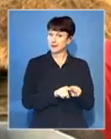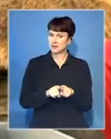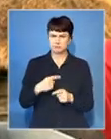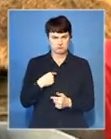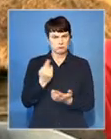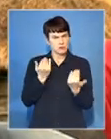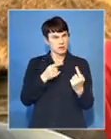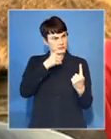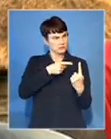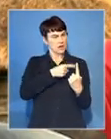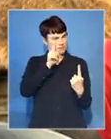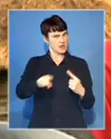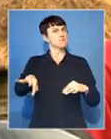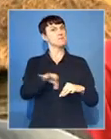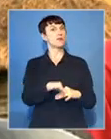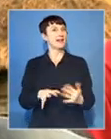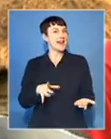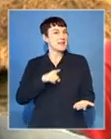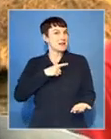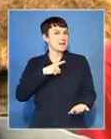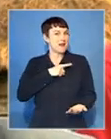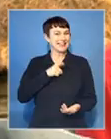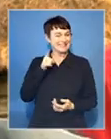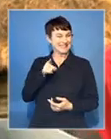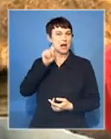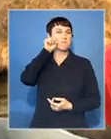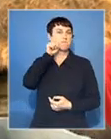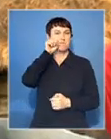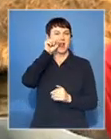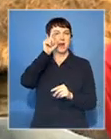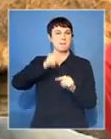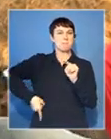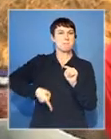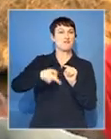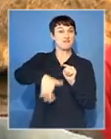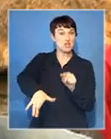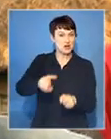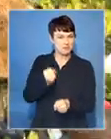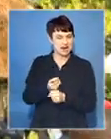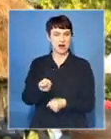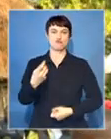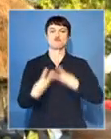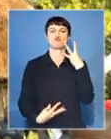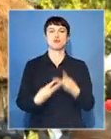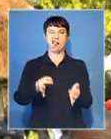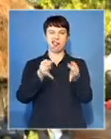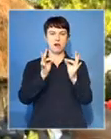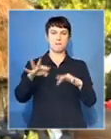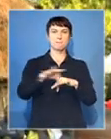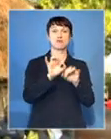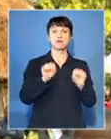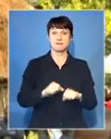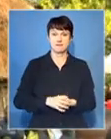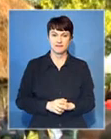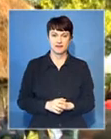expect him to marry. And that is why that thing was operated. That functioned. I'm proud of him